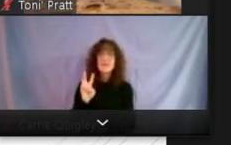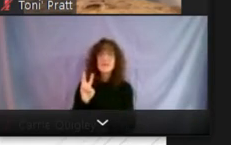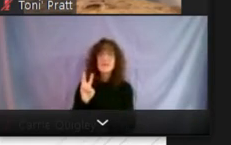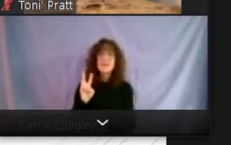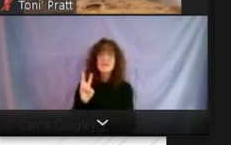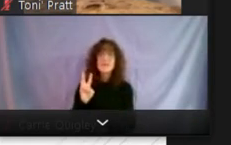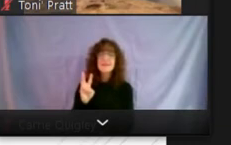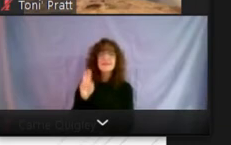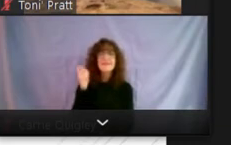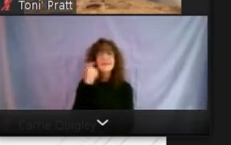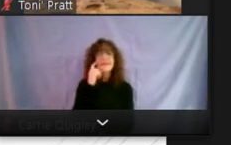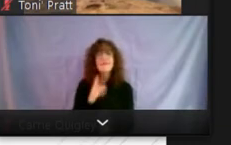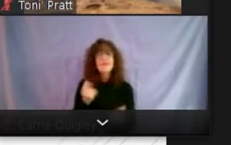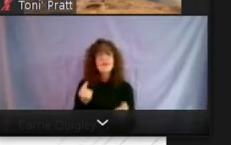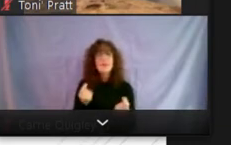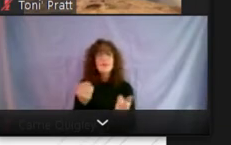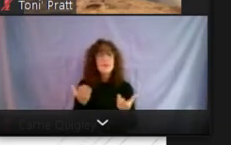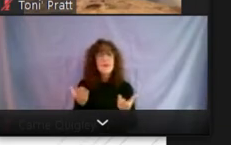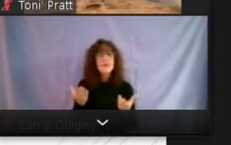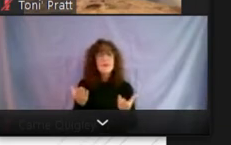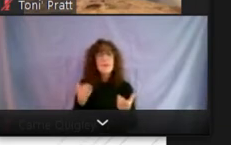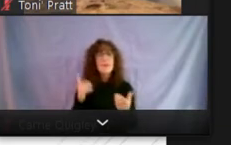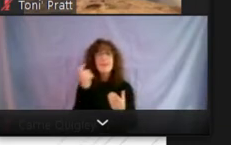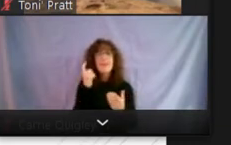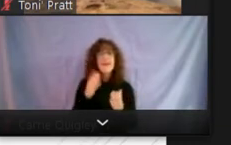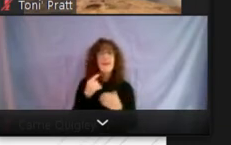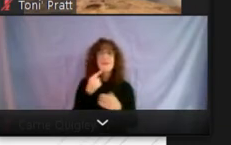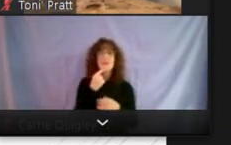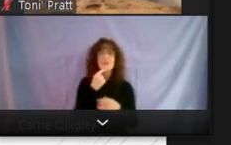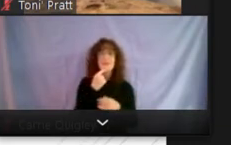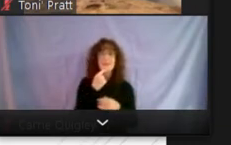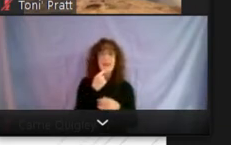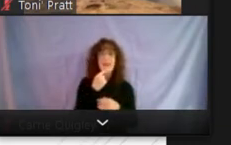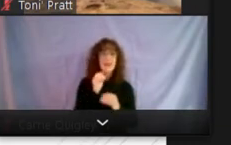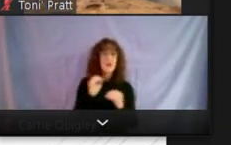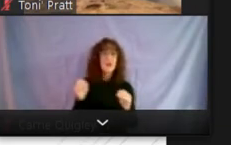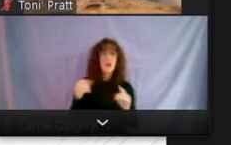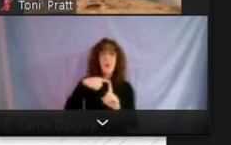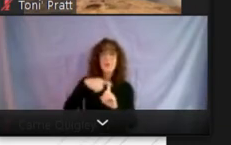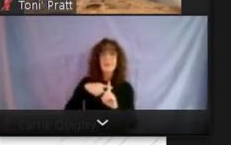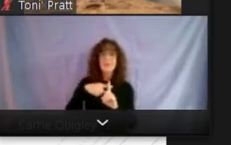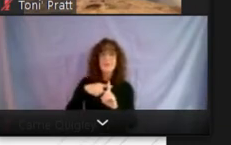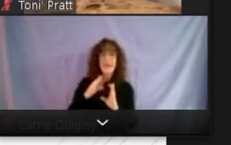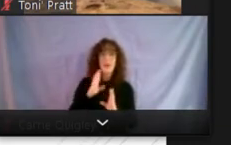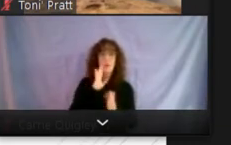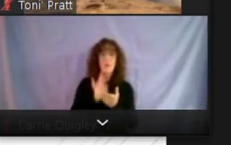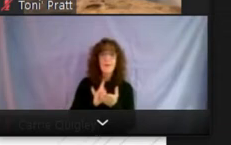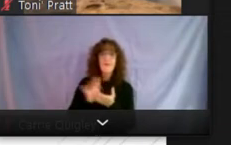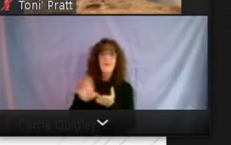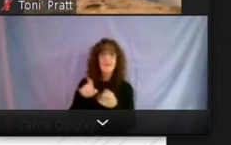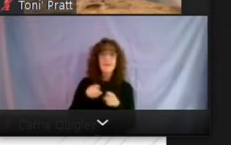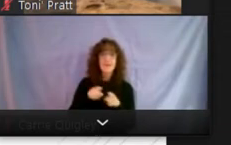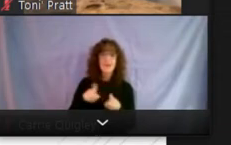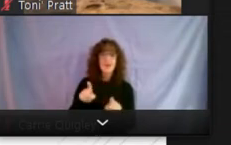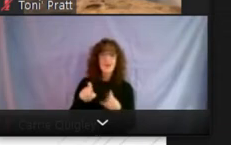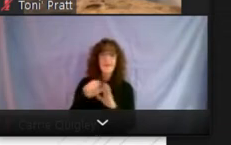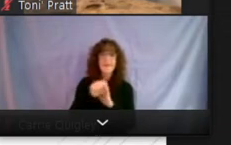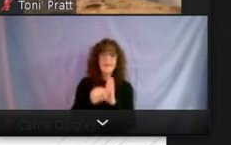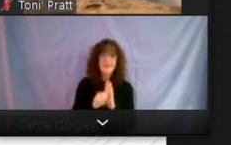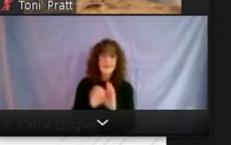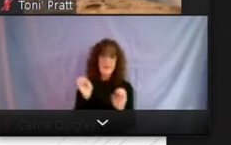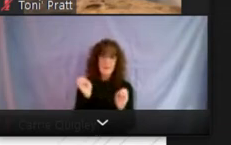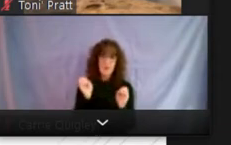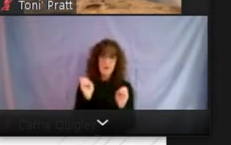what did the governor do? The governor came out and said that no tenant would be evicted during the state of emergency.